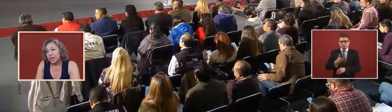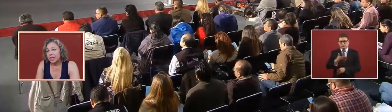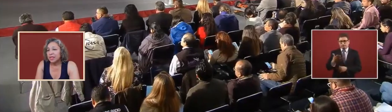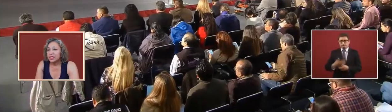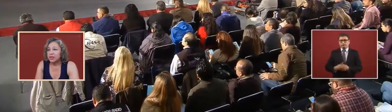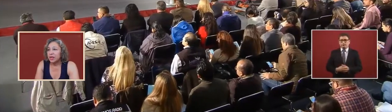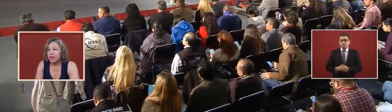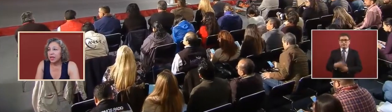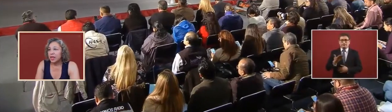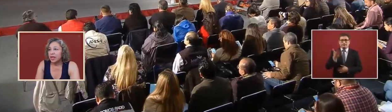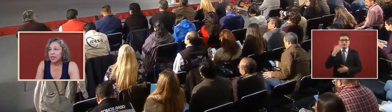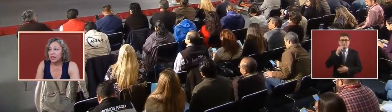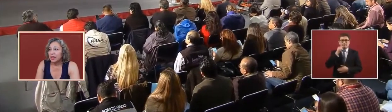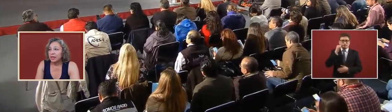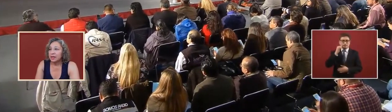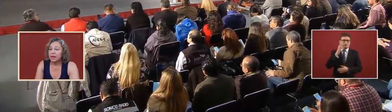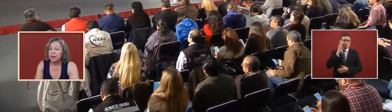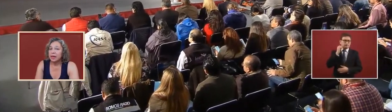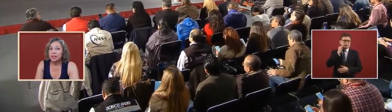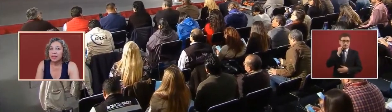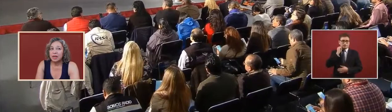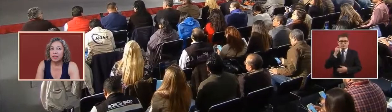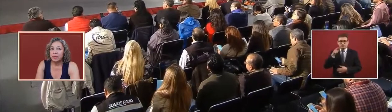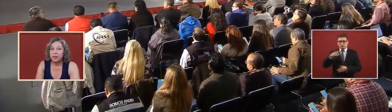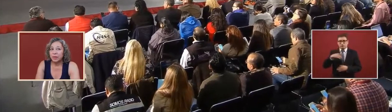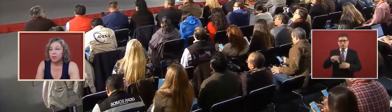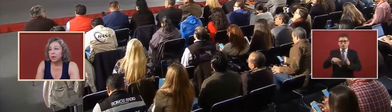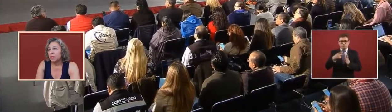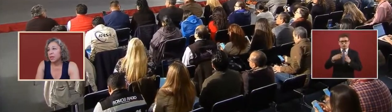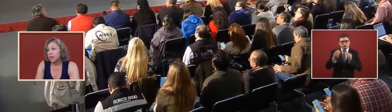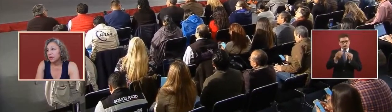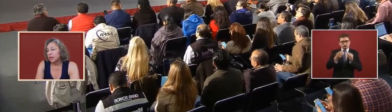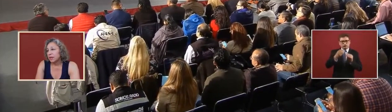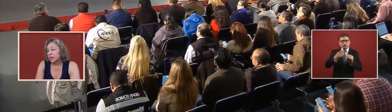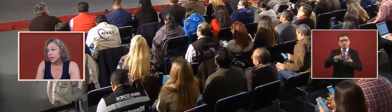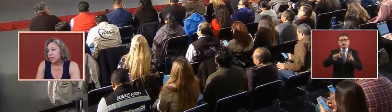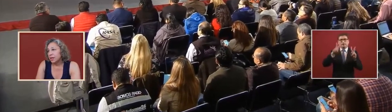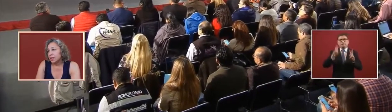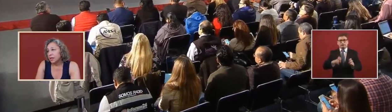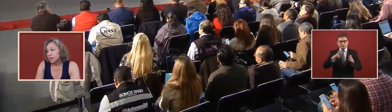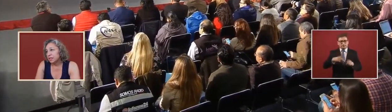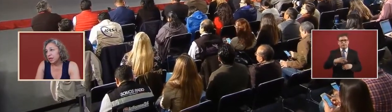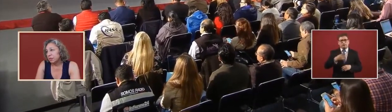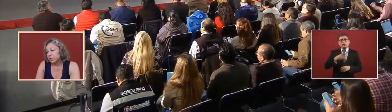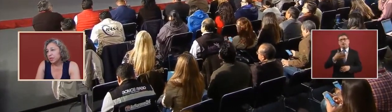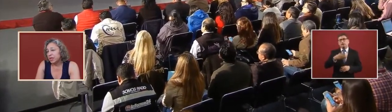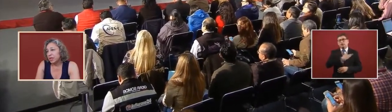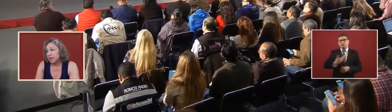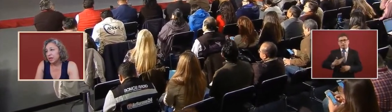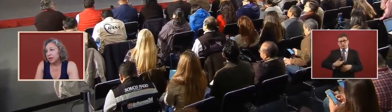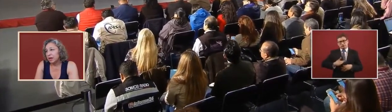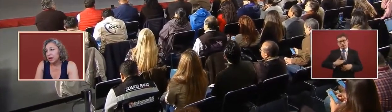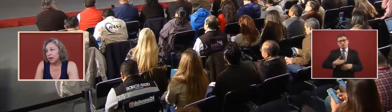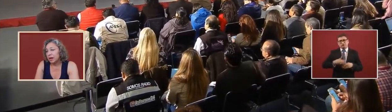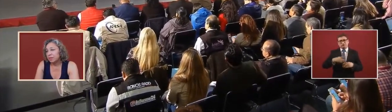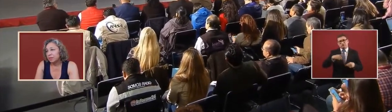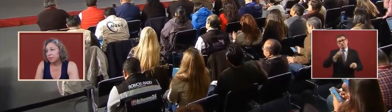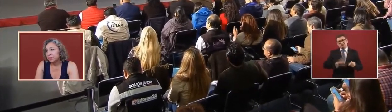in the senate of the republic they stopped the